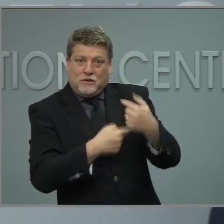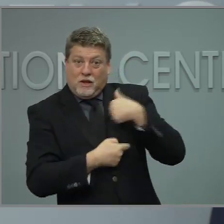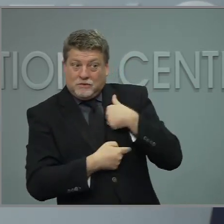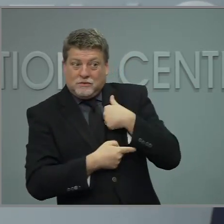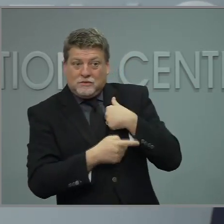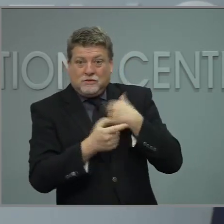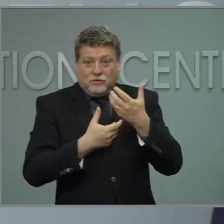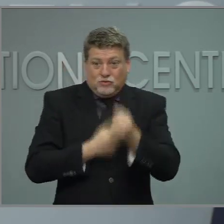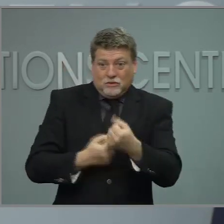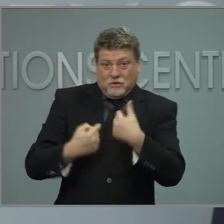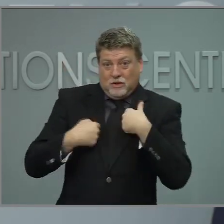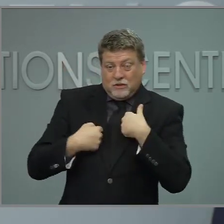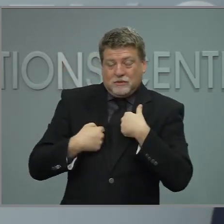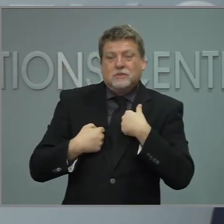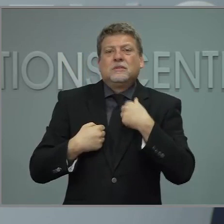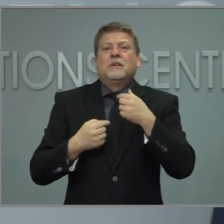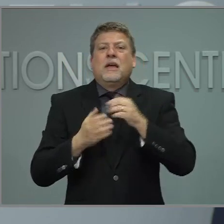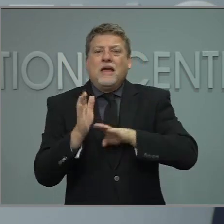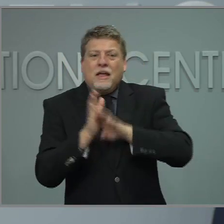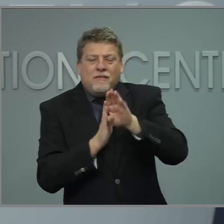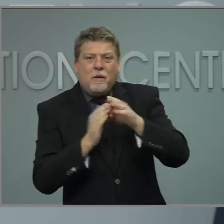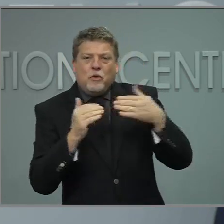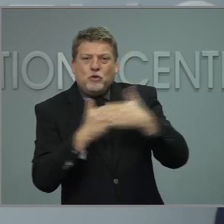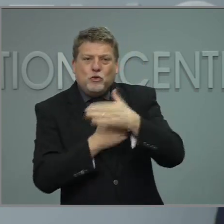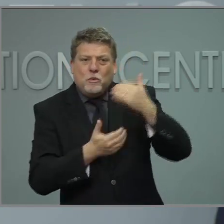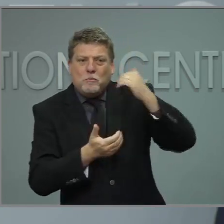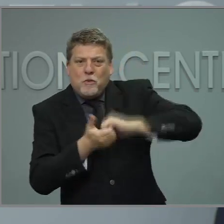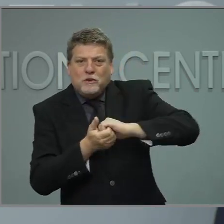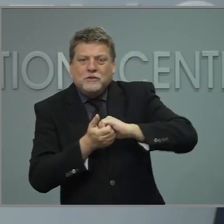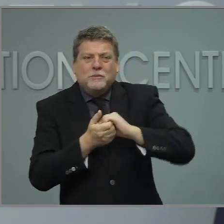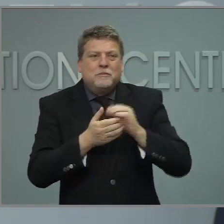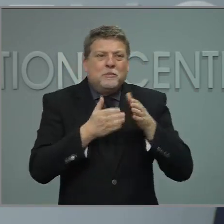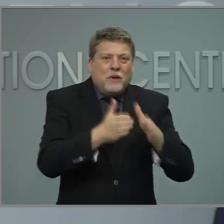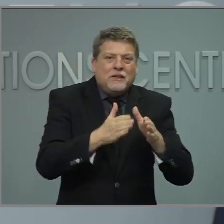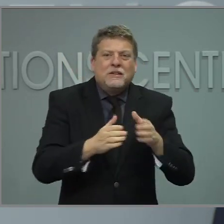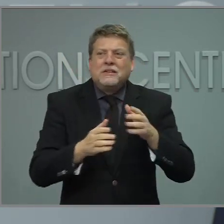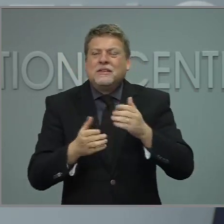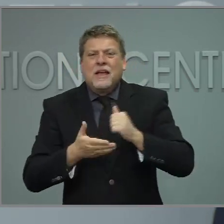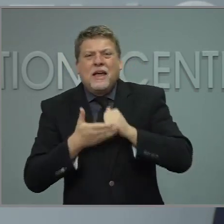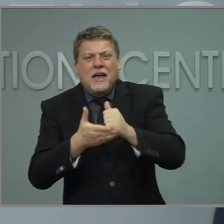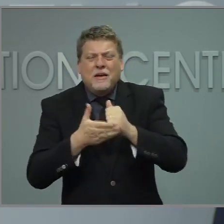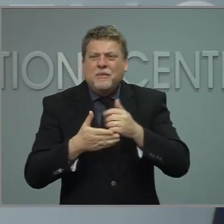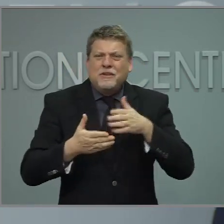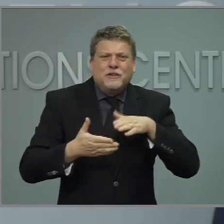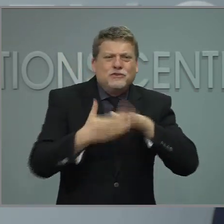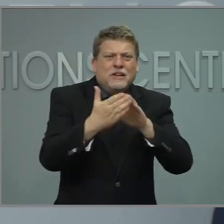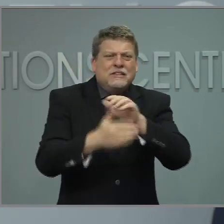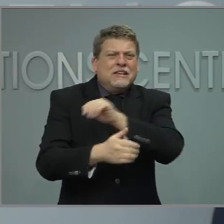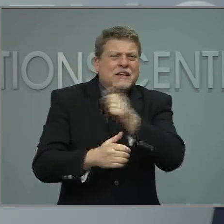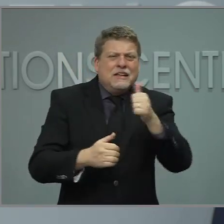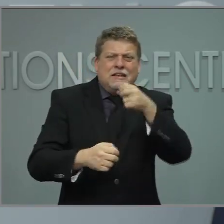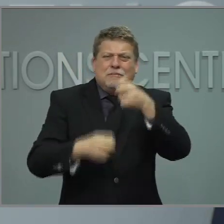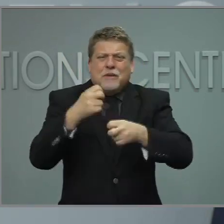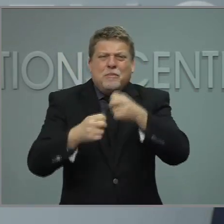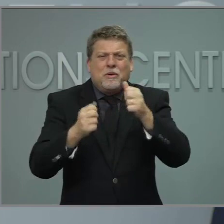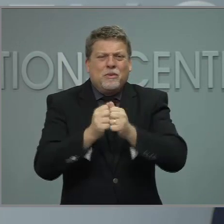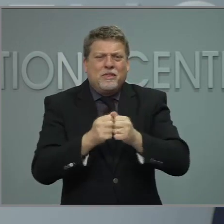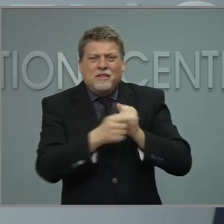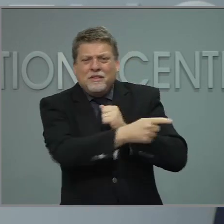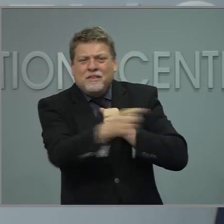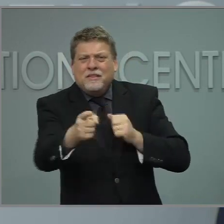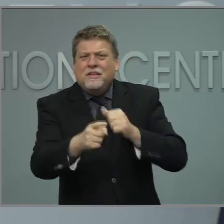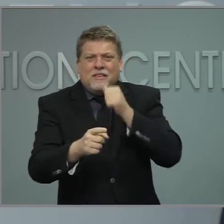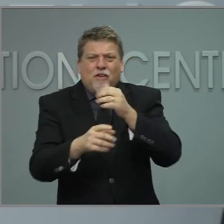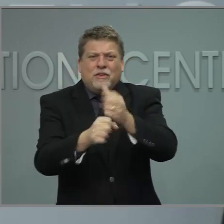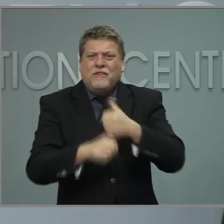create a new partnership model to address vaccine and other health equities. We continue to make great progress on getting people